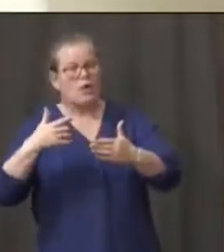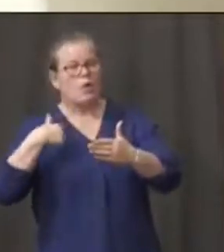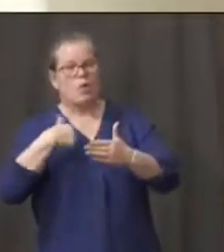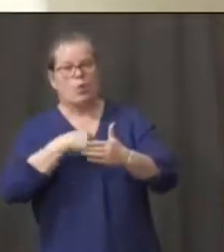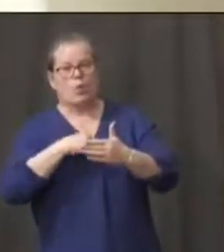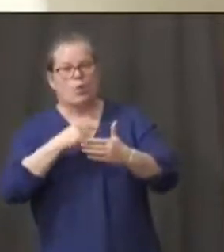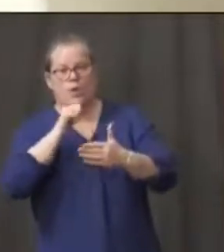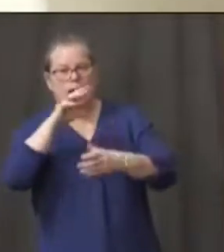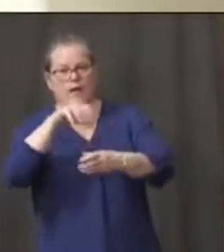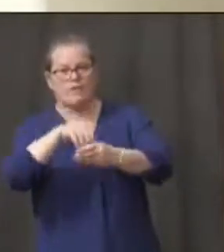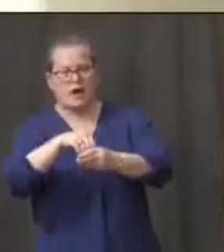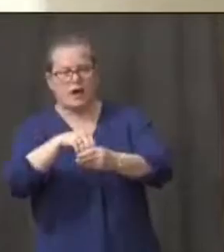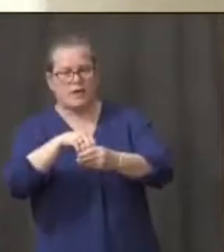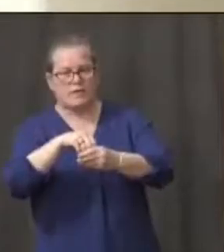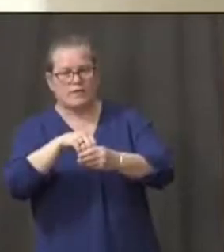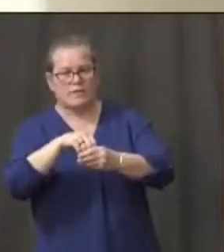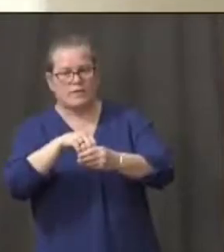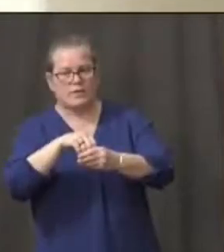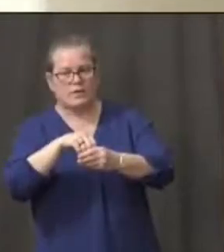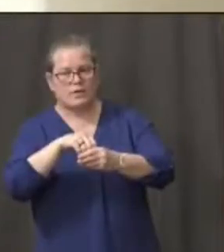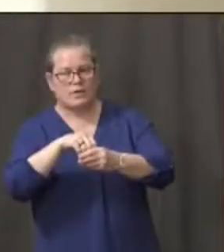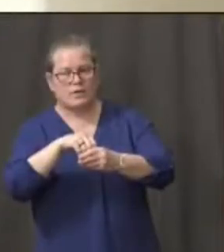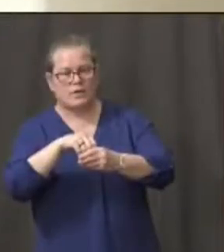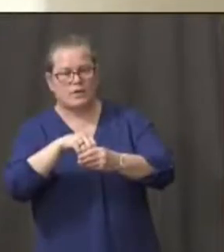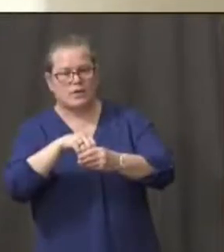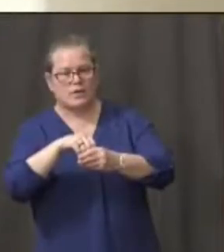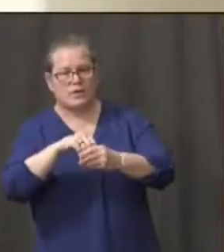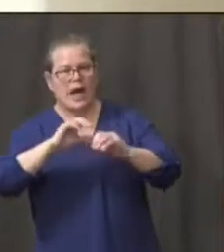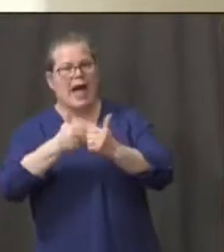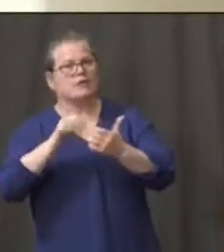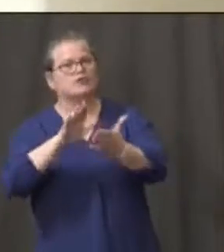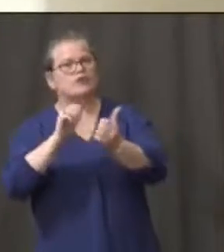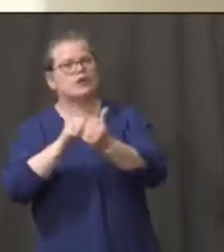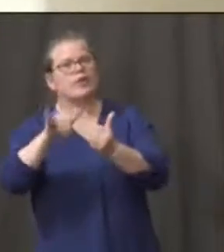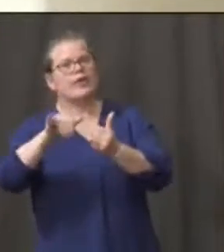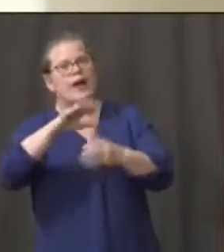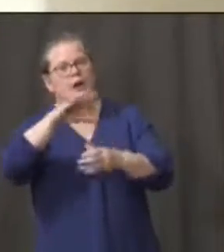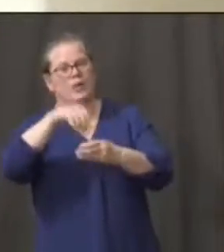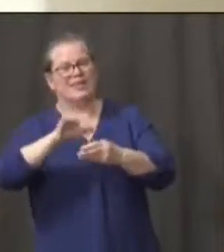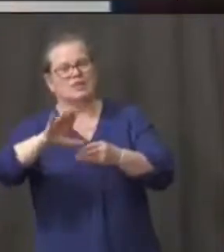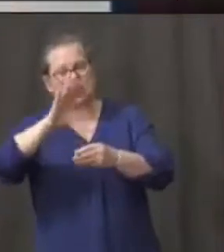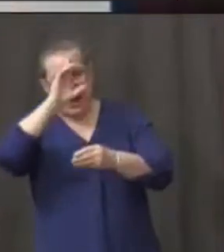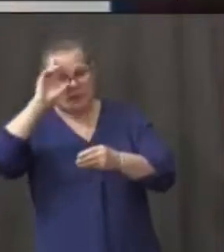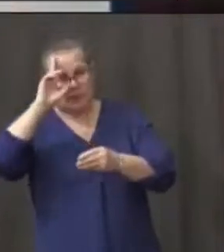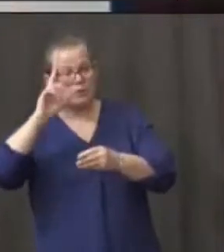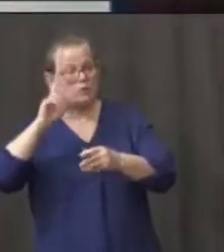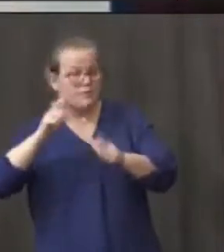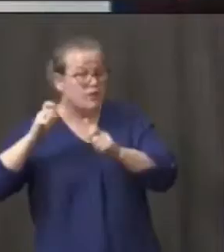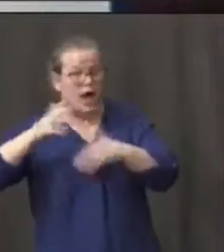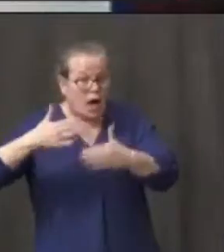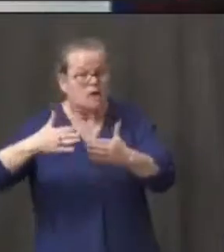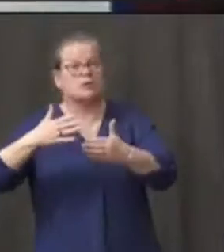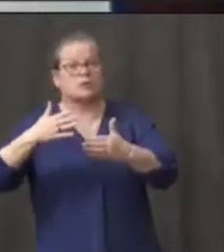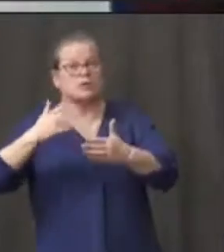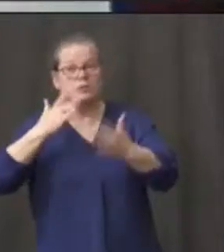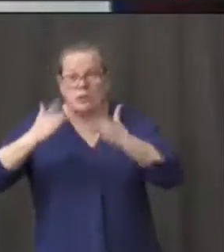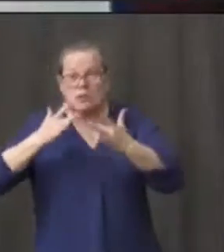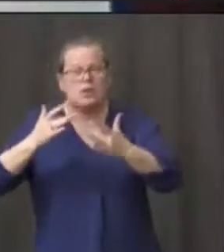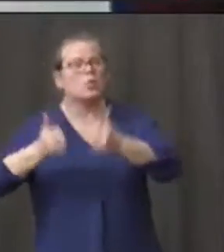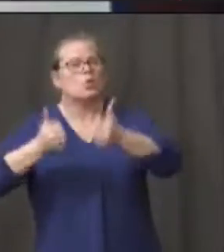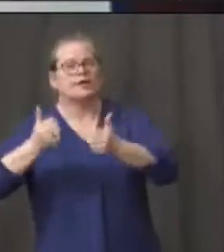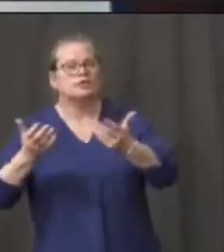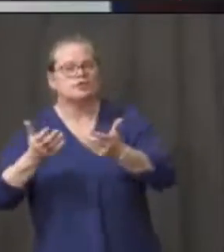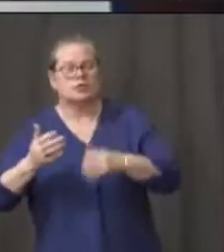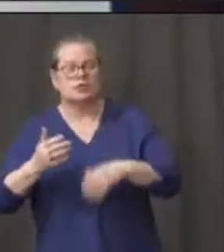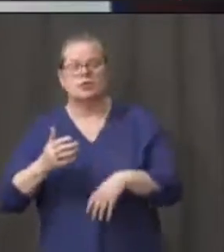get full? Did you have to send patients elsewhere? How did you deal with it inside the hospital? Well, I think we were, you know, we were prepared. We